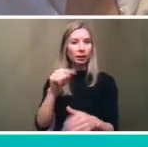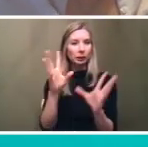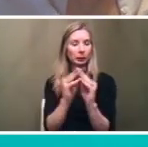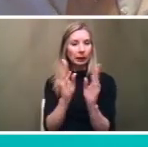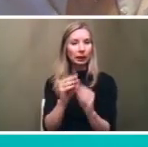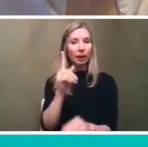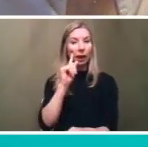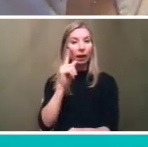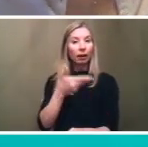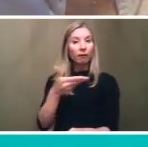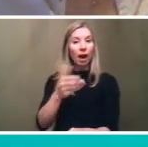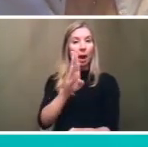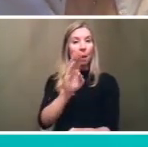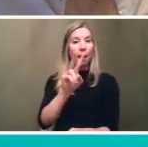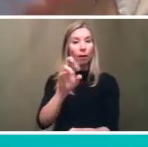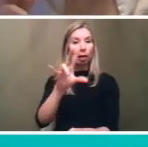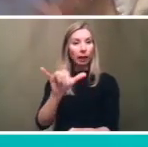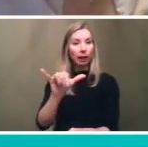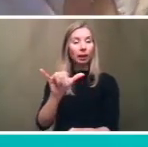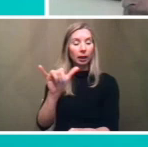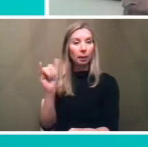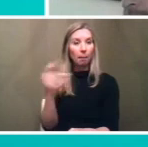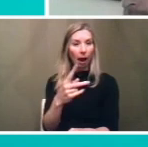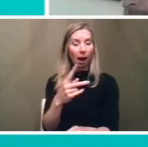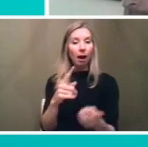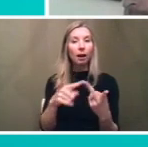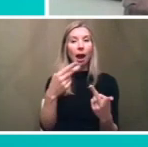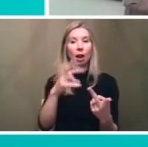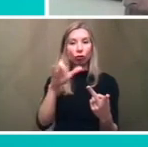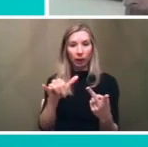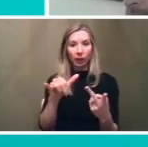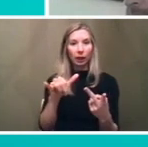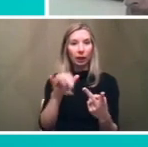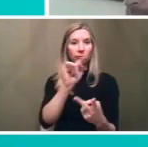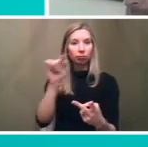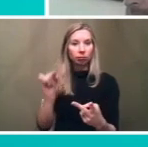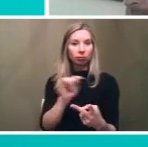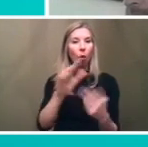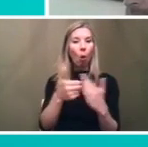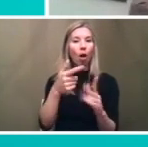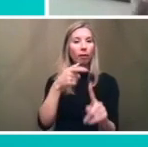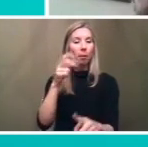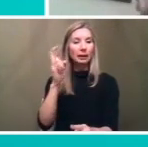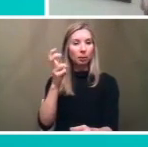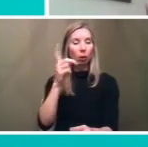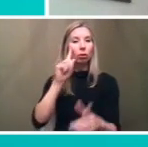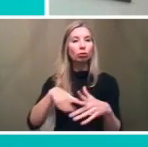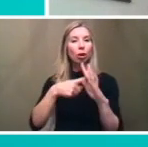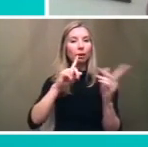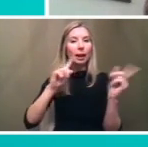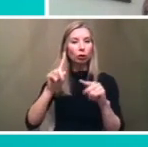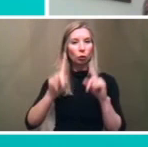back on screen henry fellman and then also dan nimeroff from septa and we will start to answer the questions that people have